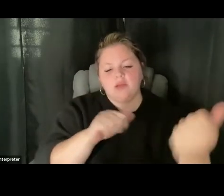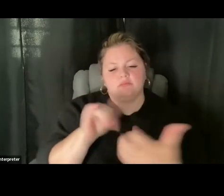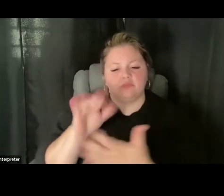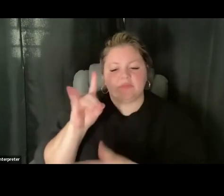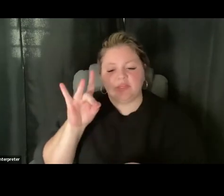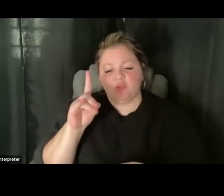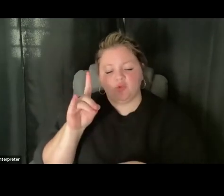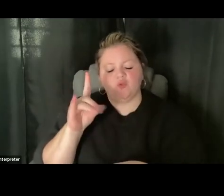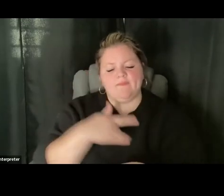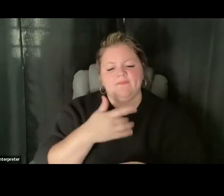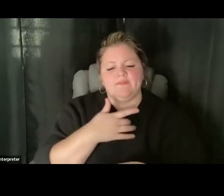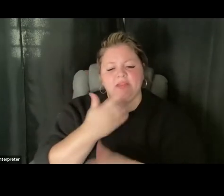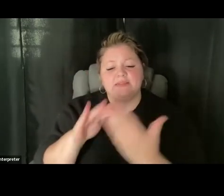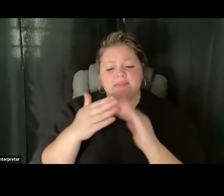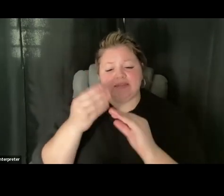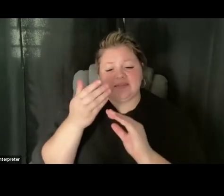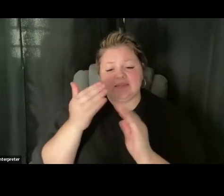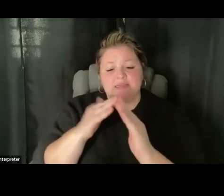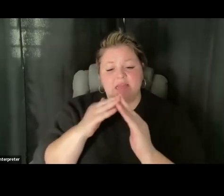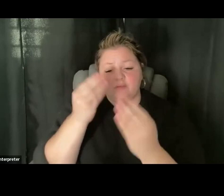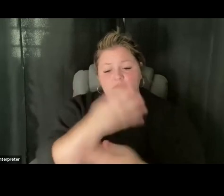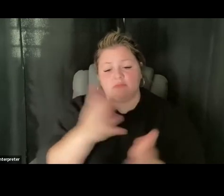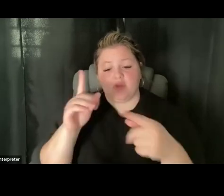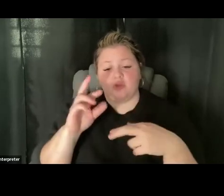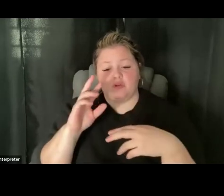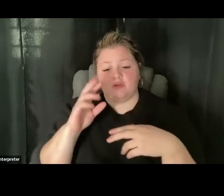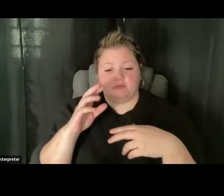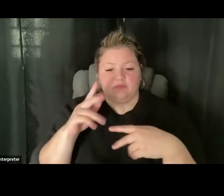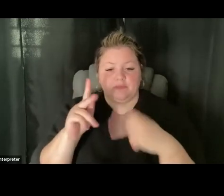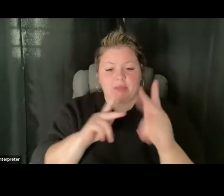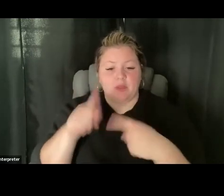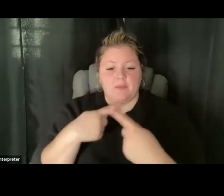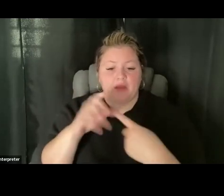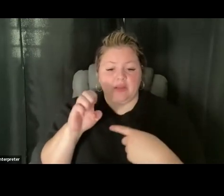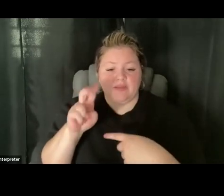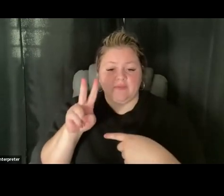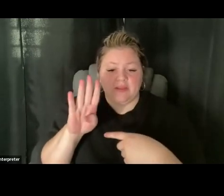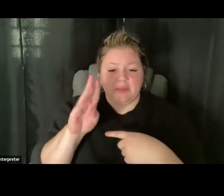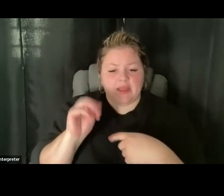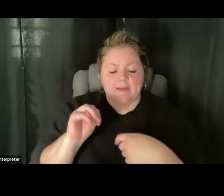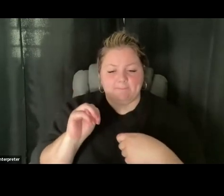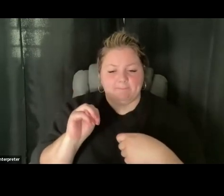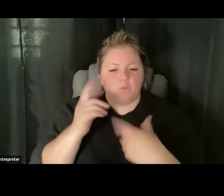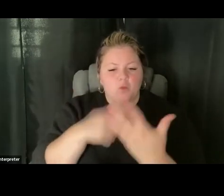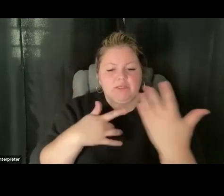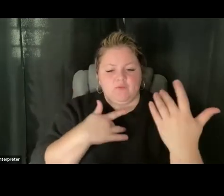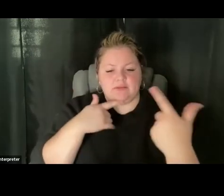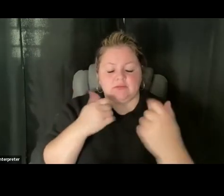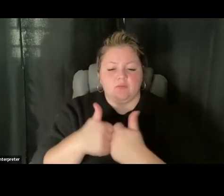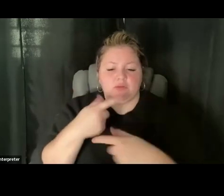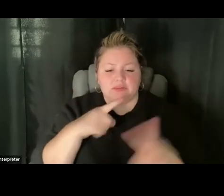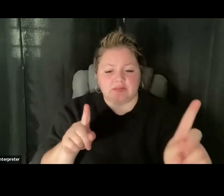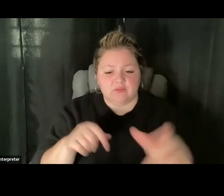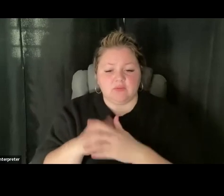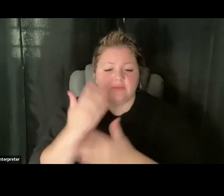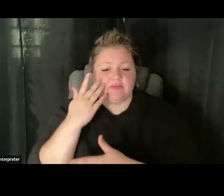We have seen, in some cases, towns and cities putting out, like, putting out news announcements